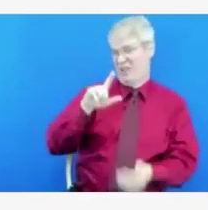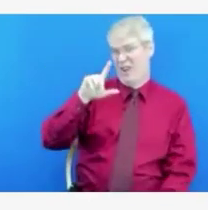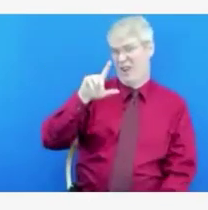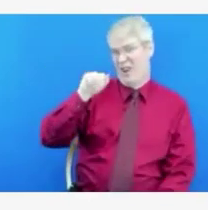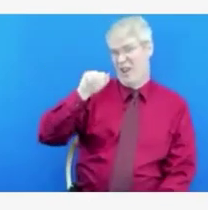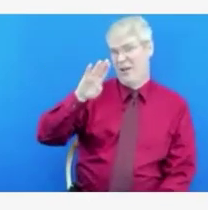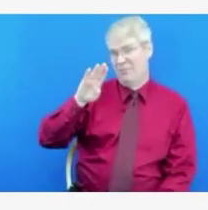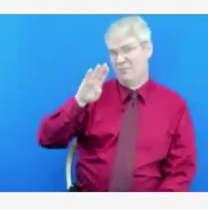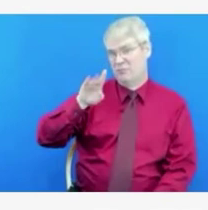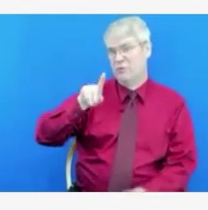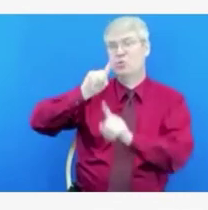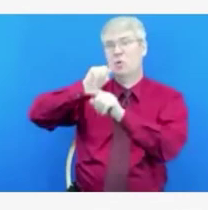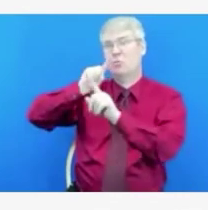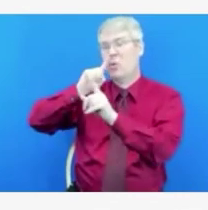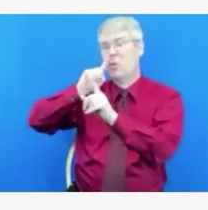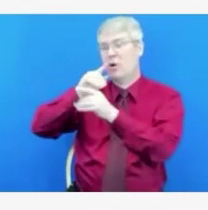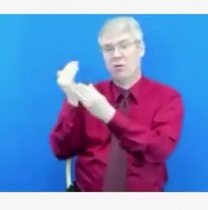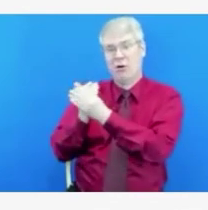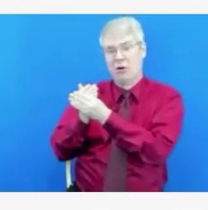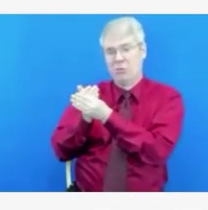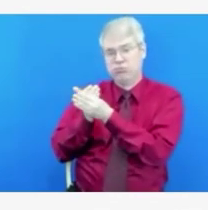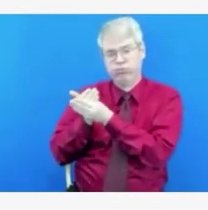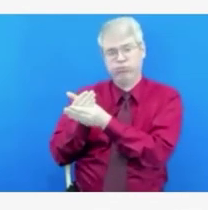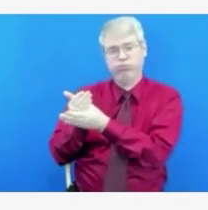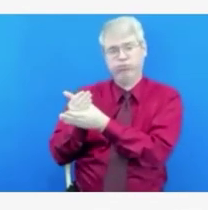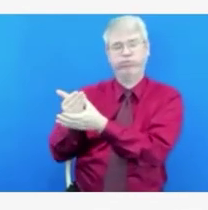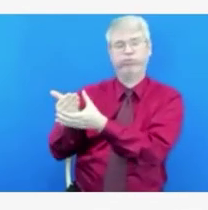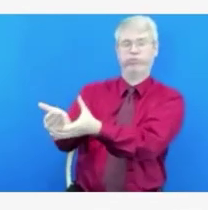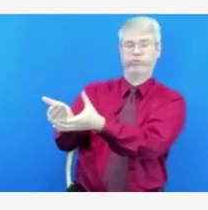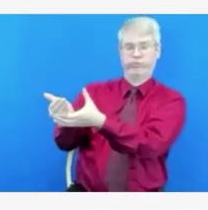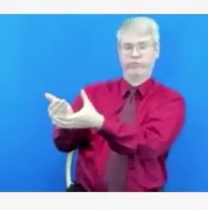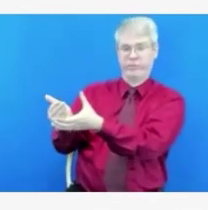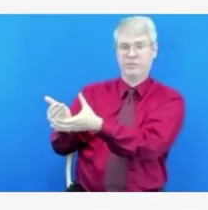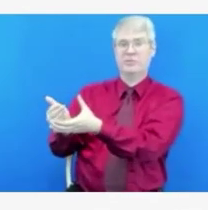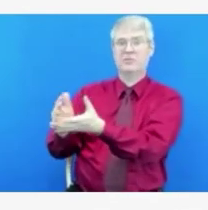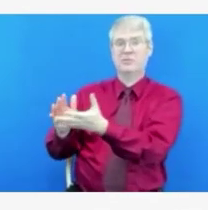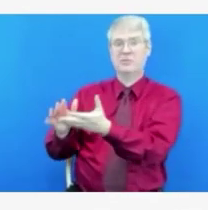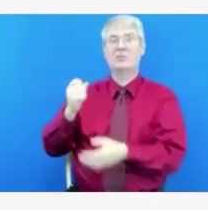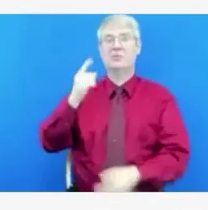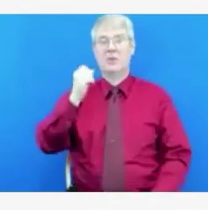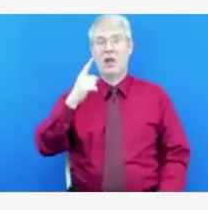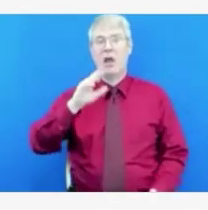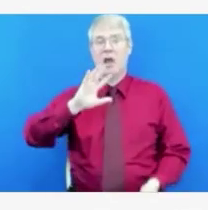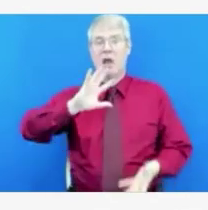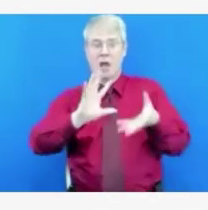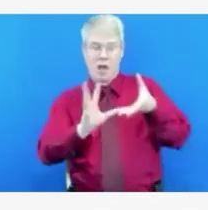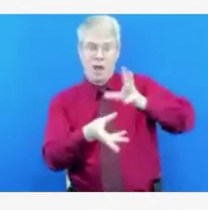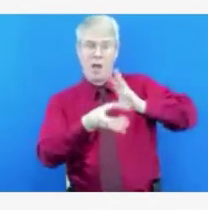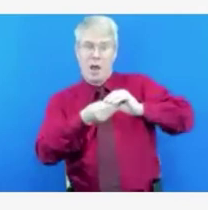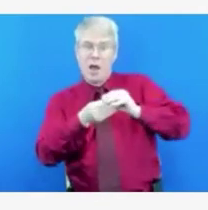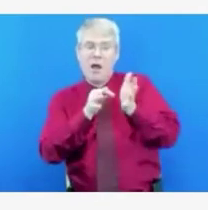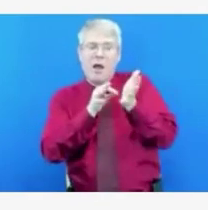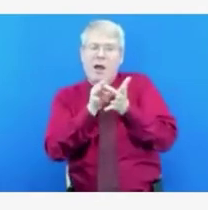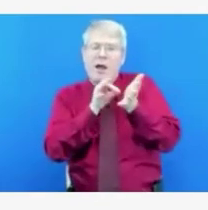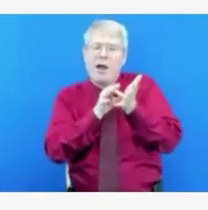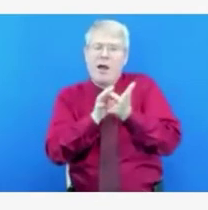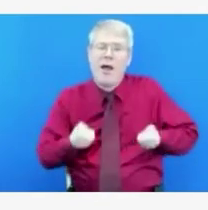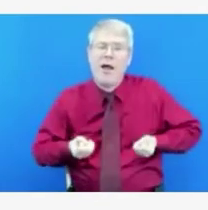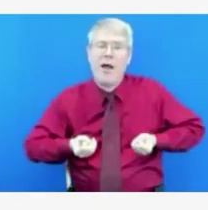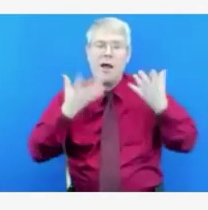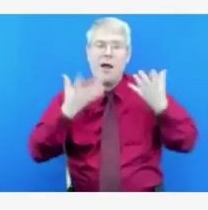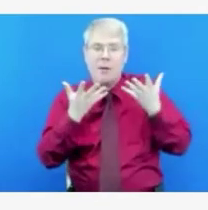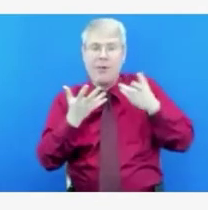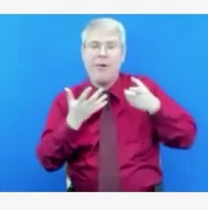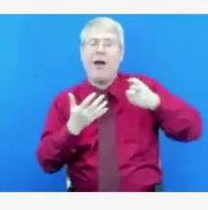really reflecting what they should be when we project them onto that curve line.